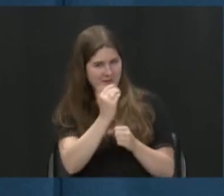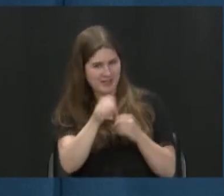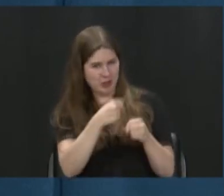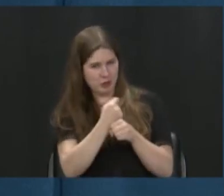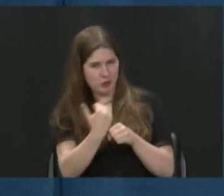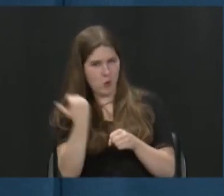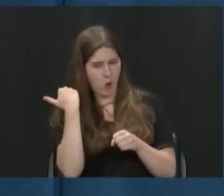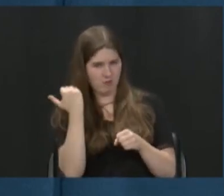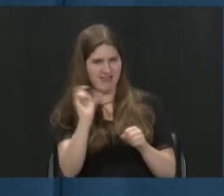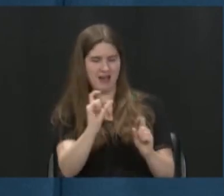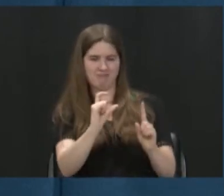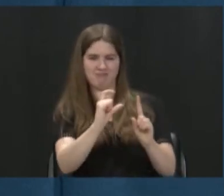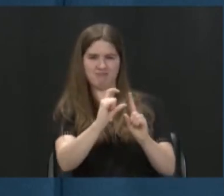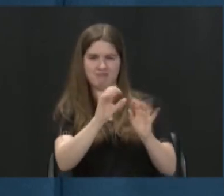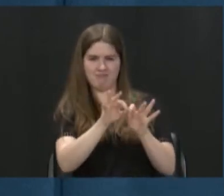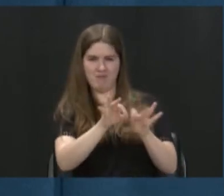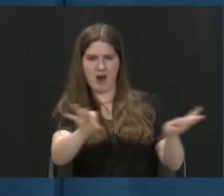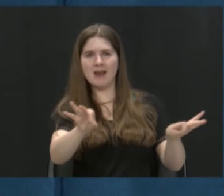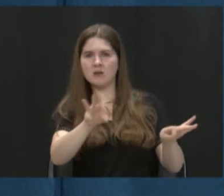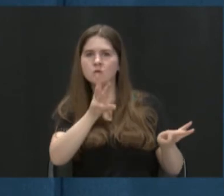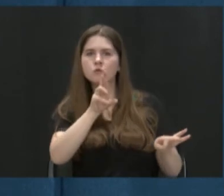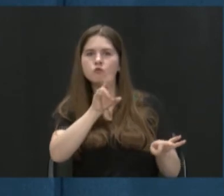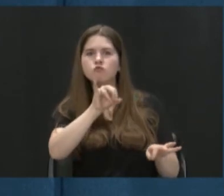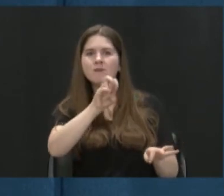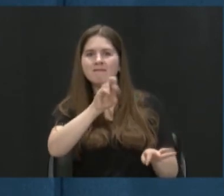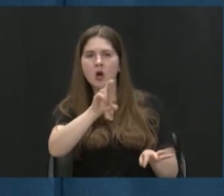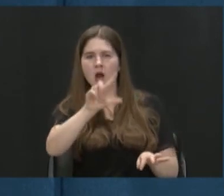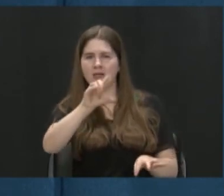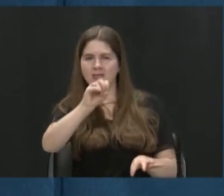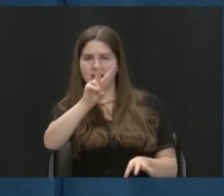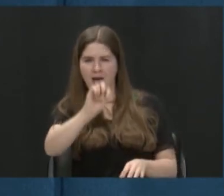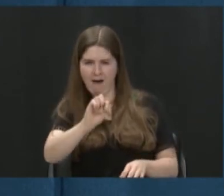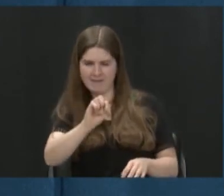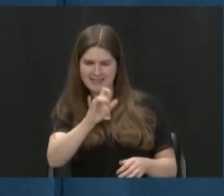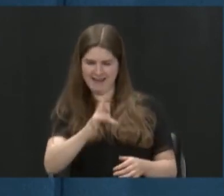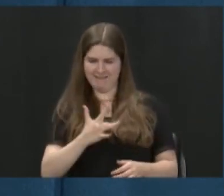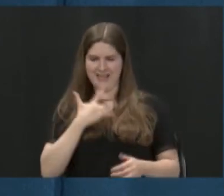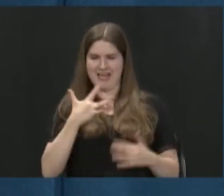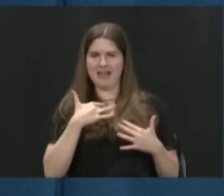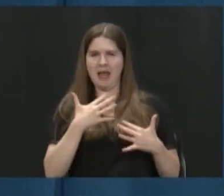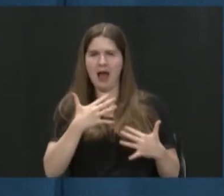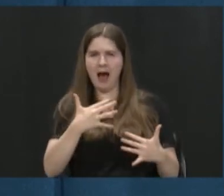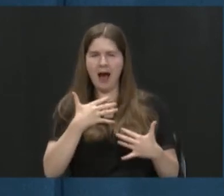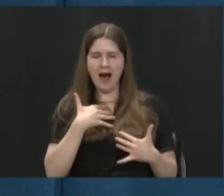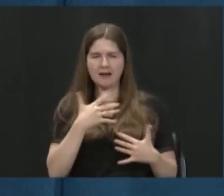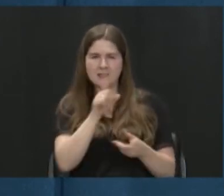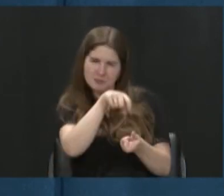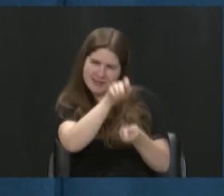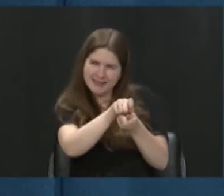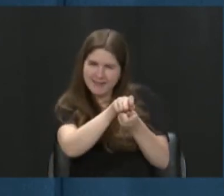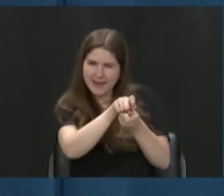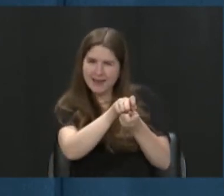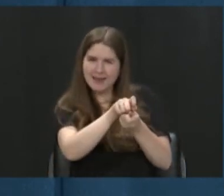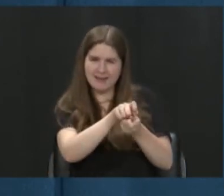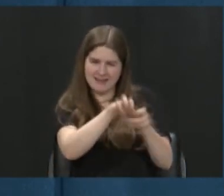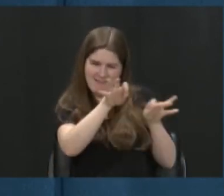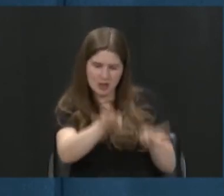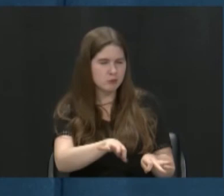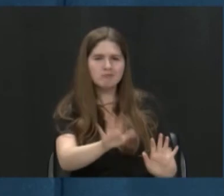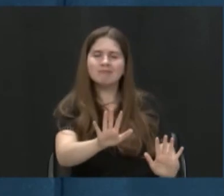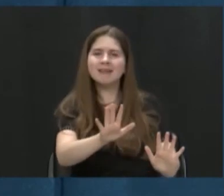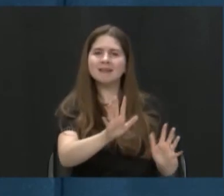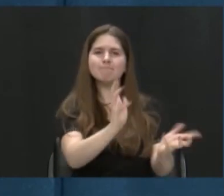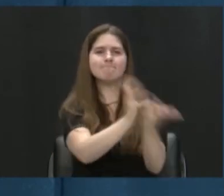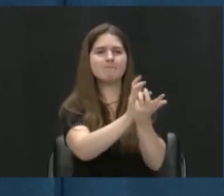really this essence, it's this feeling, right? And it, there's no exact definition, it's whatever it means to you, right?